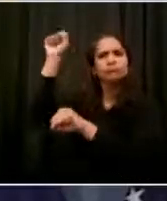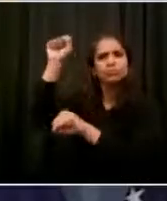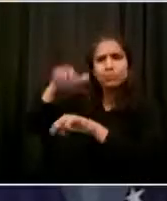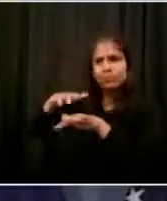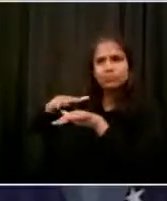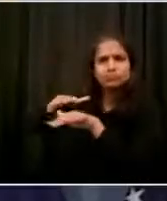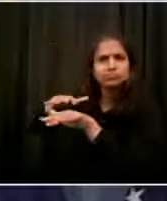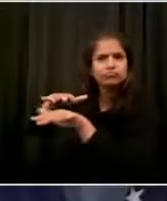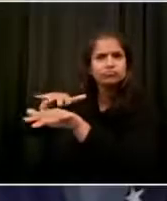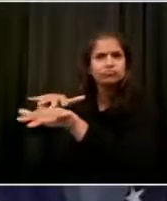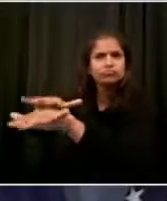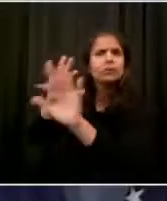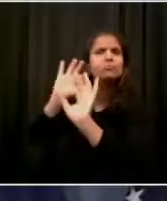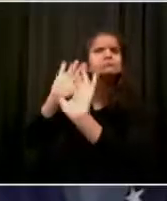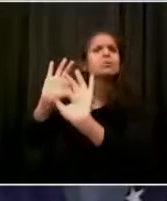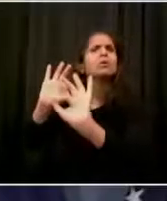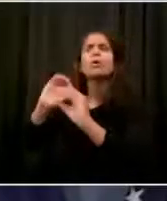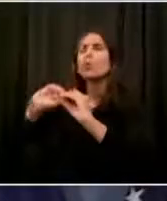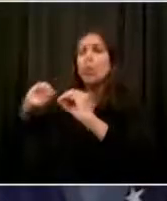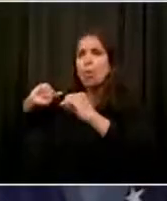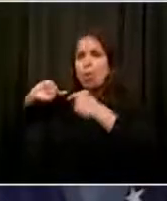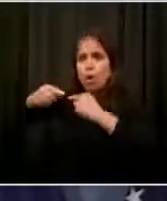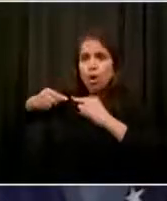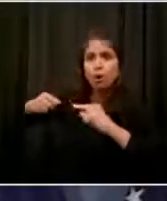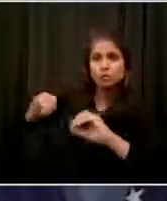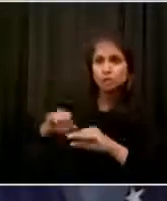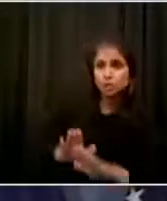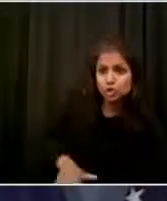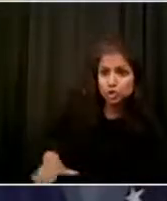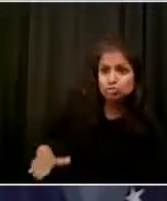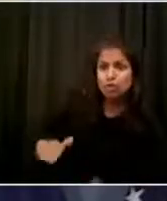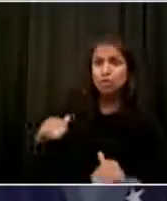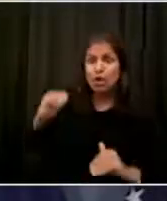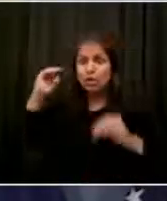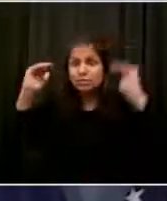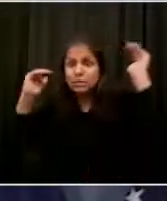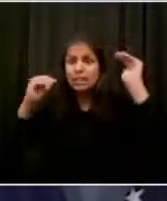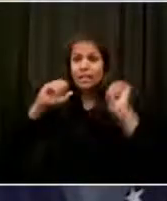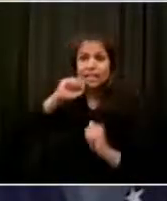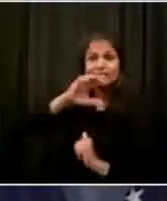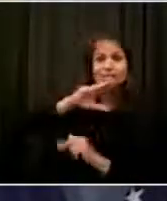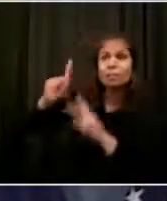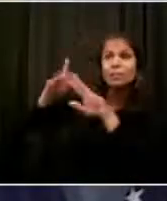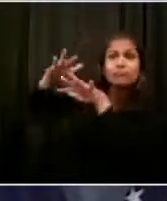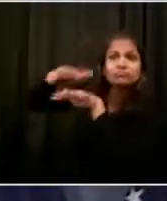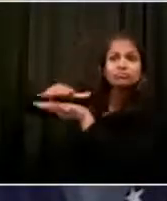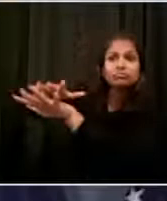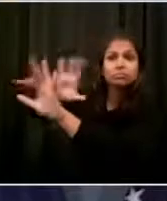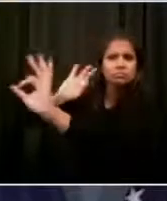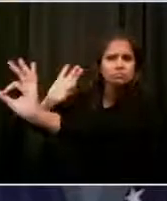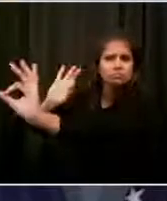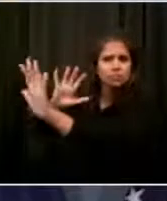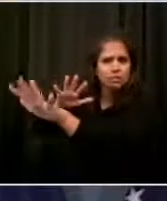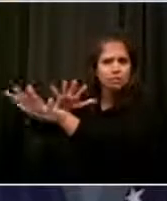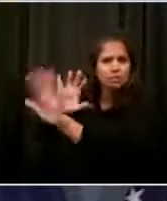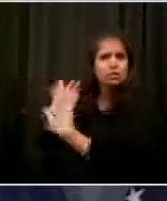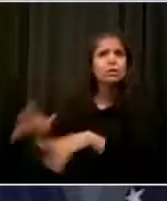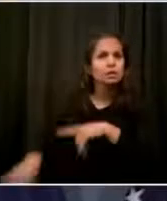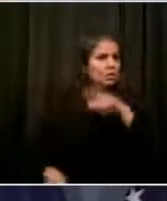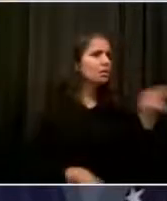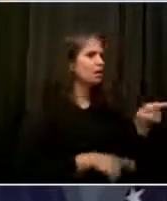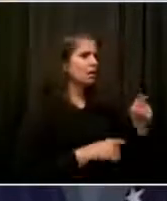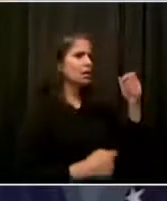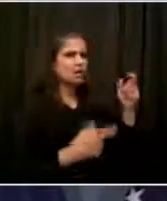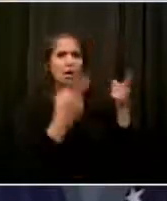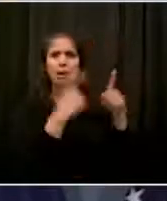or police officer. But now we have to do the work on understanding exactly what happened, what was done right, what was done wrong, what should be the consequences, what